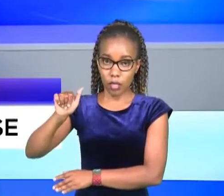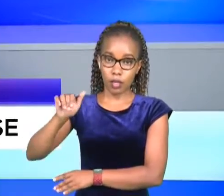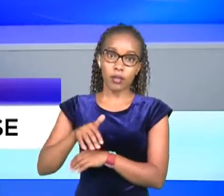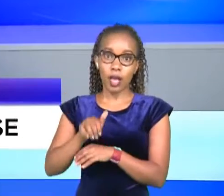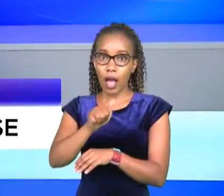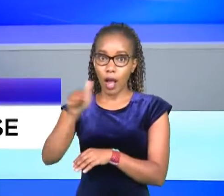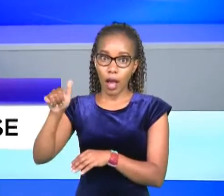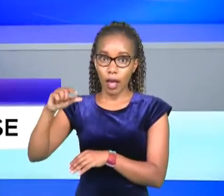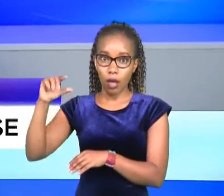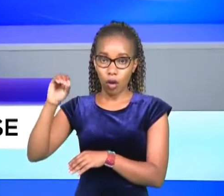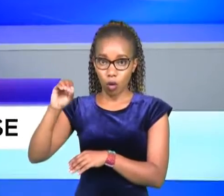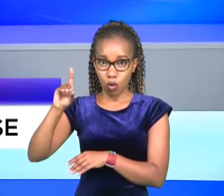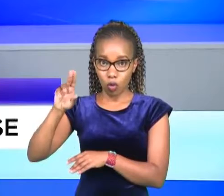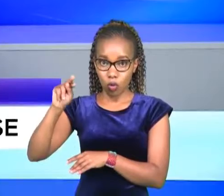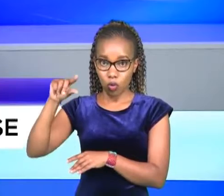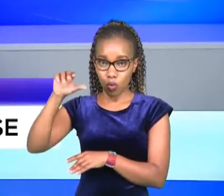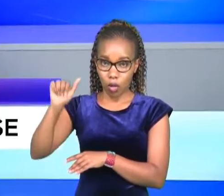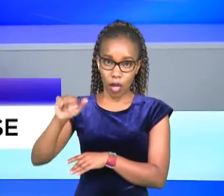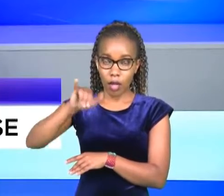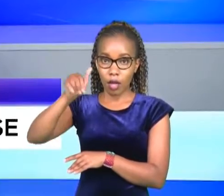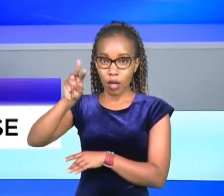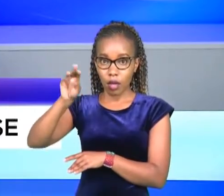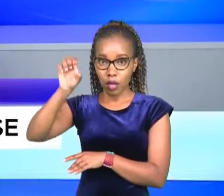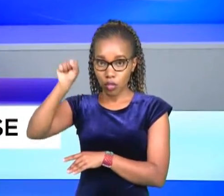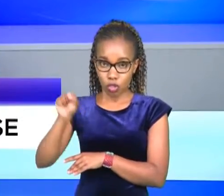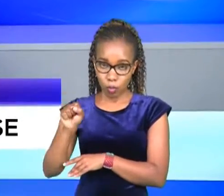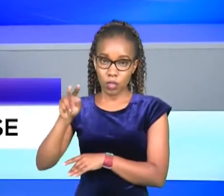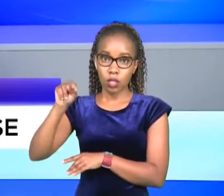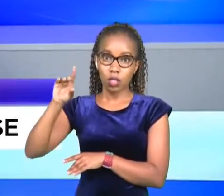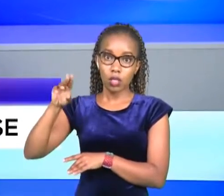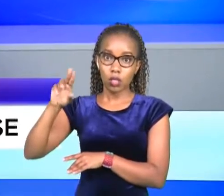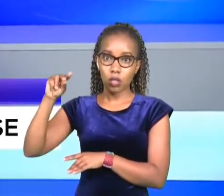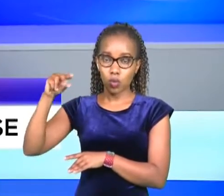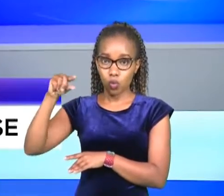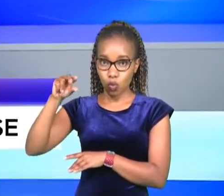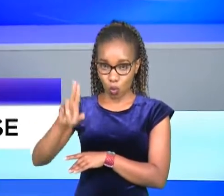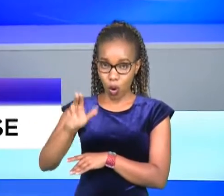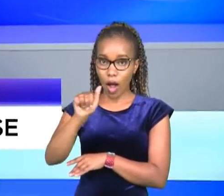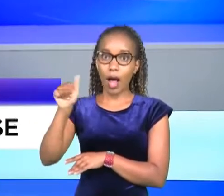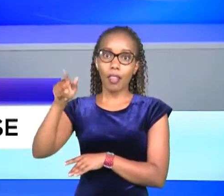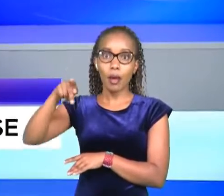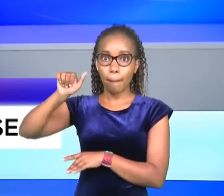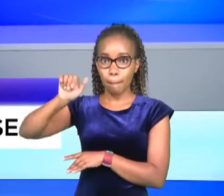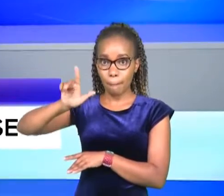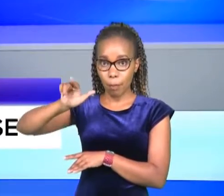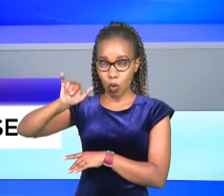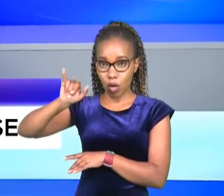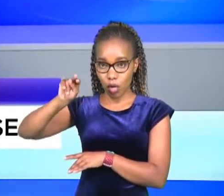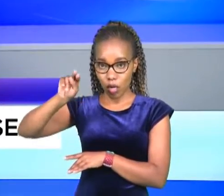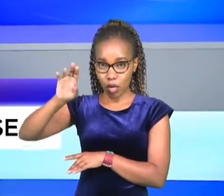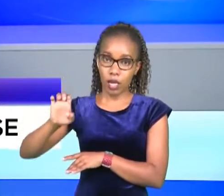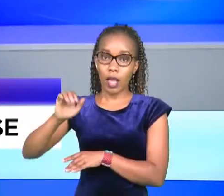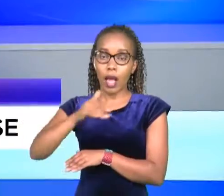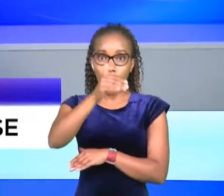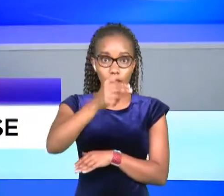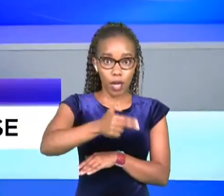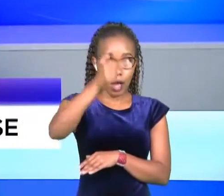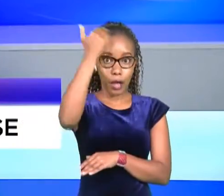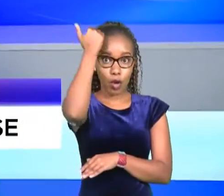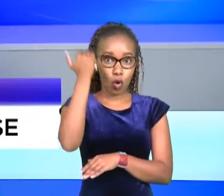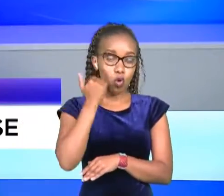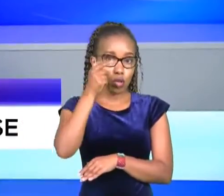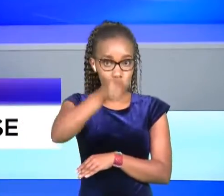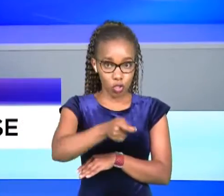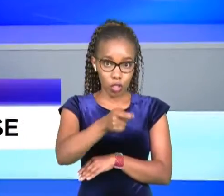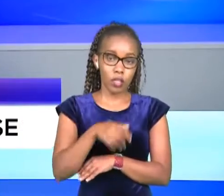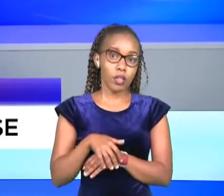george odunga james macaul anthony ndongo and pauline nyamoya this comes after high court judge weldon kuril had directed that the